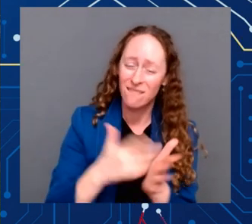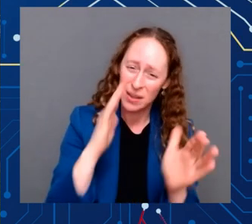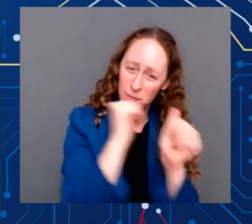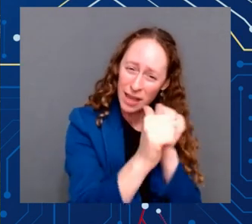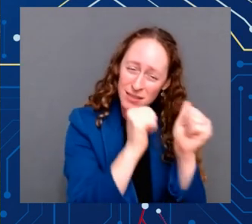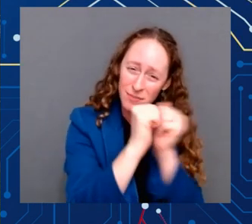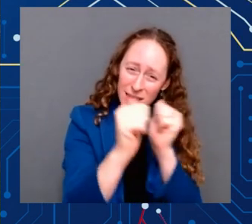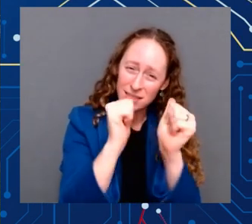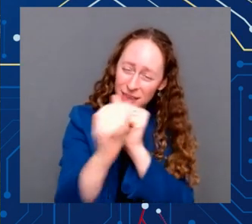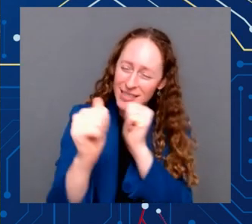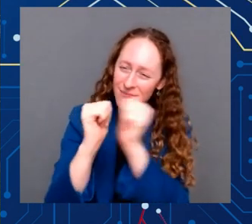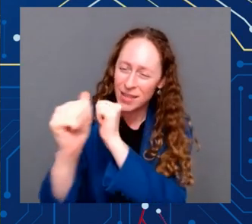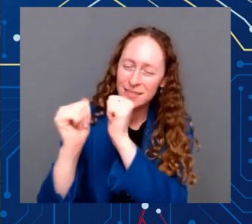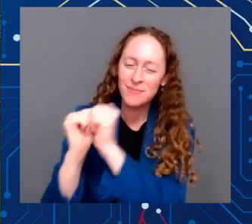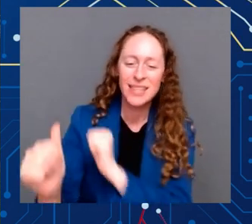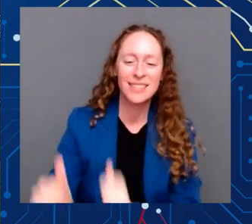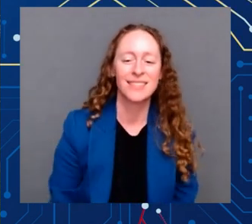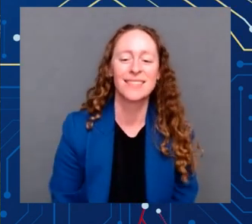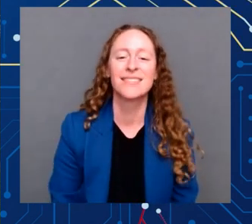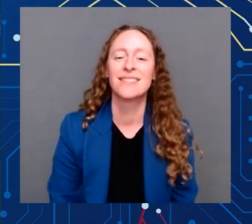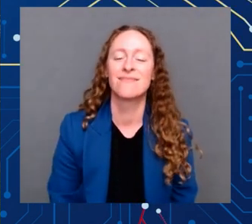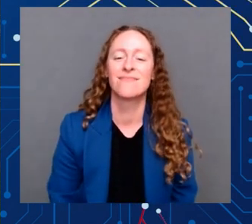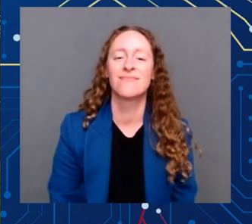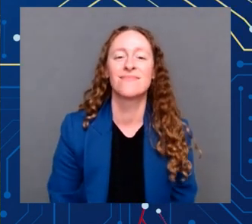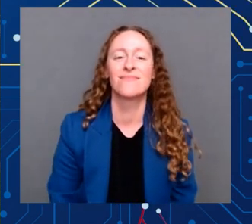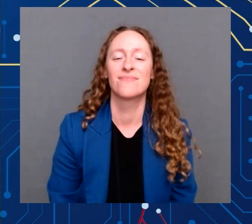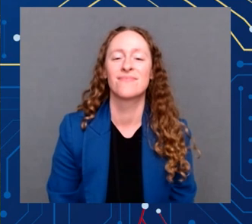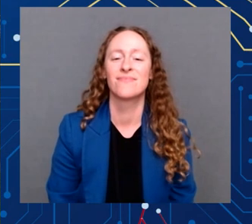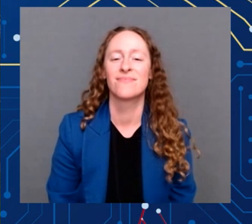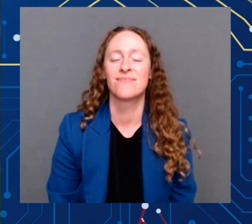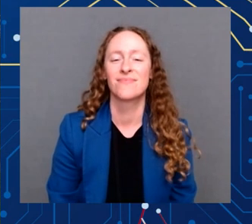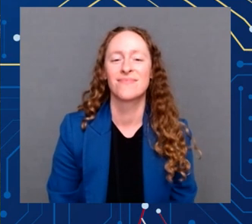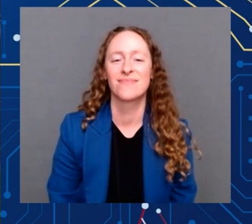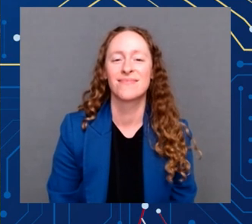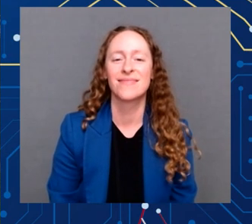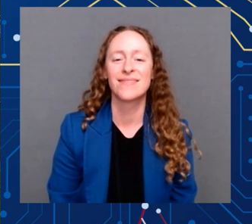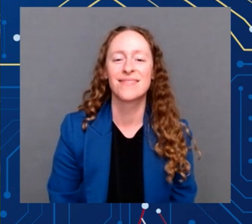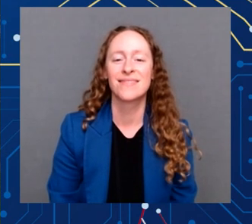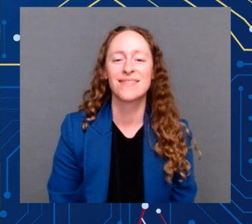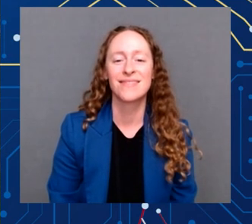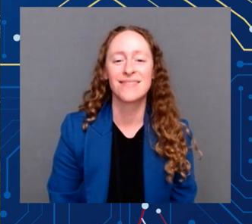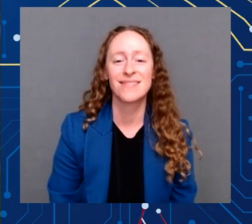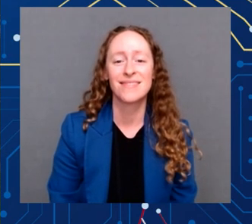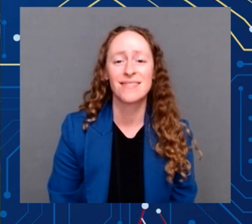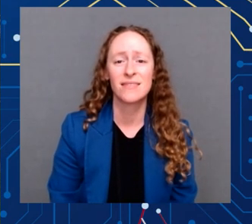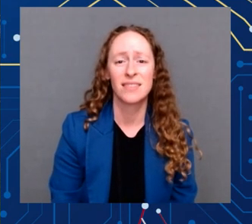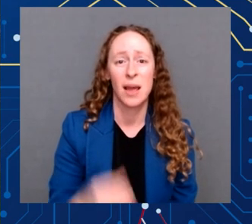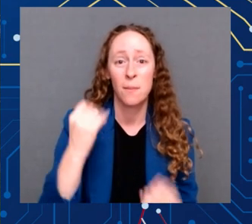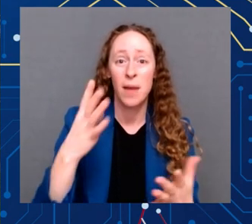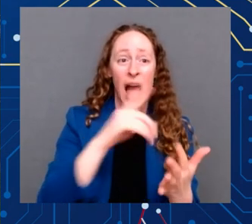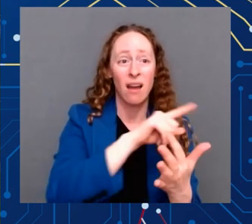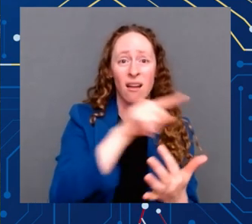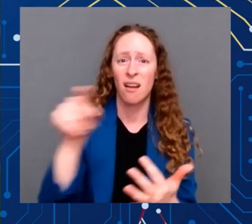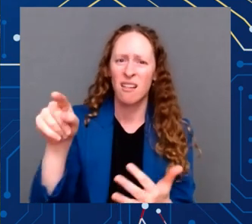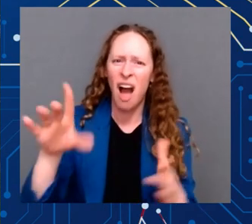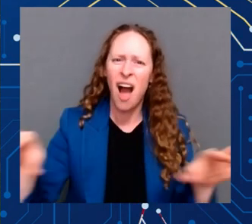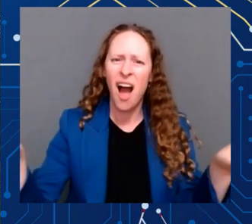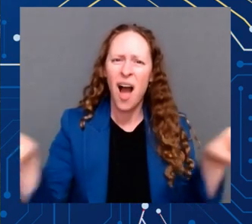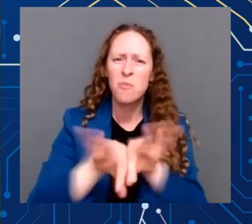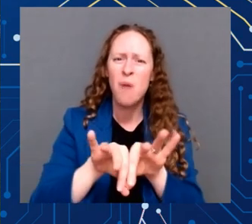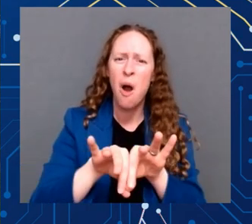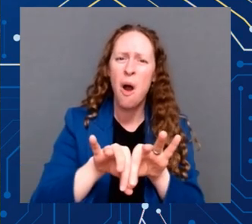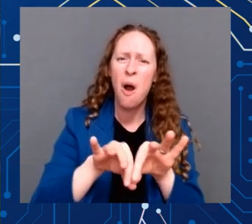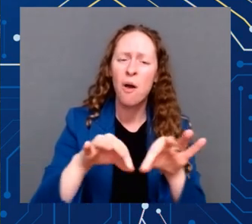The groundbreaking IRA bill, one of the most significant pieces of legislation in decades, will fight inflation, lower